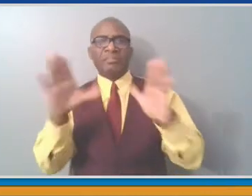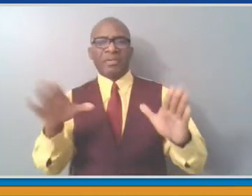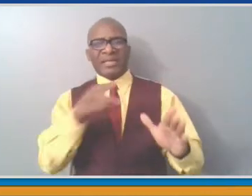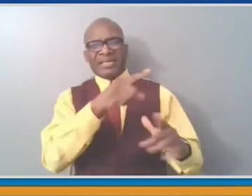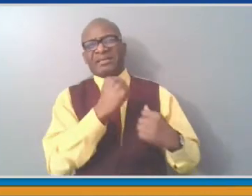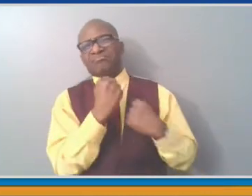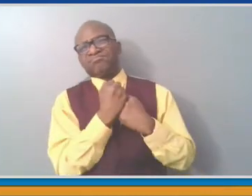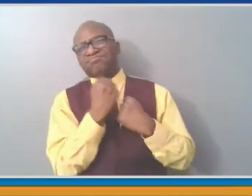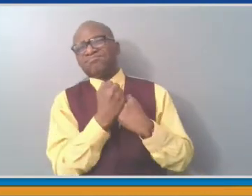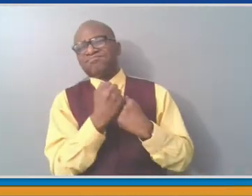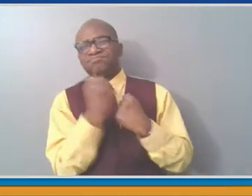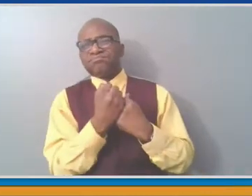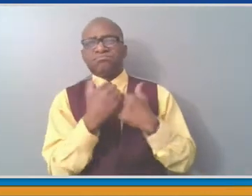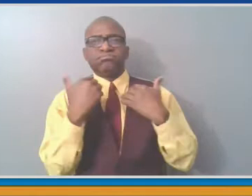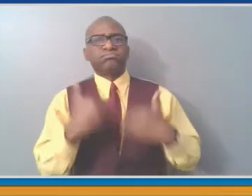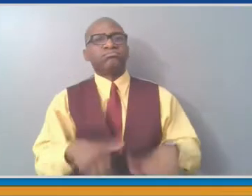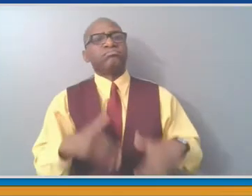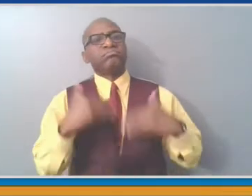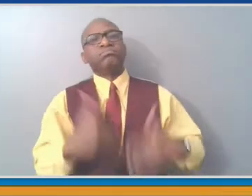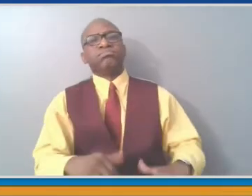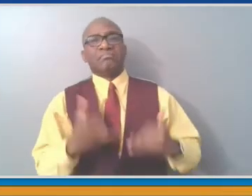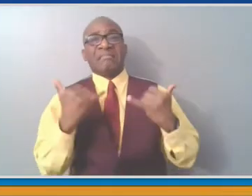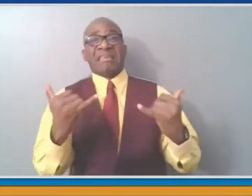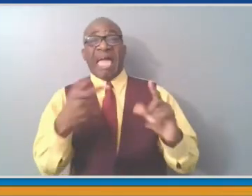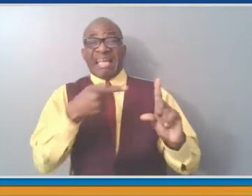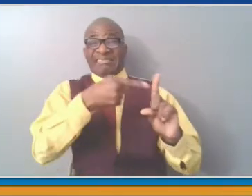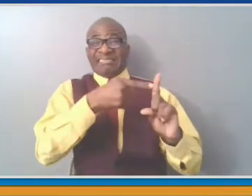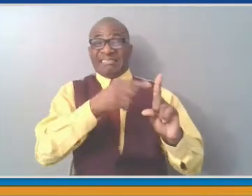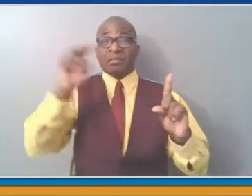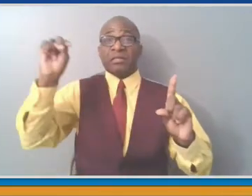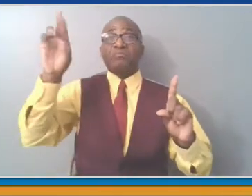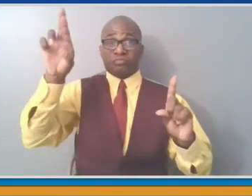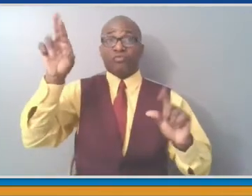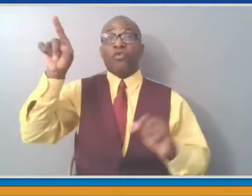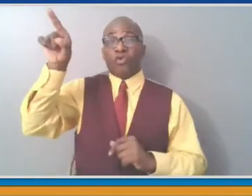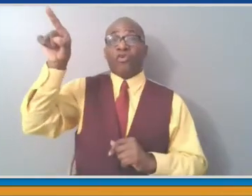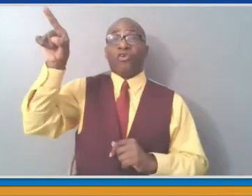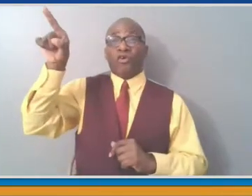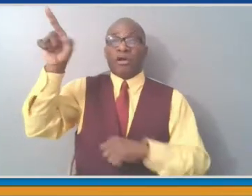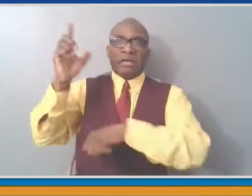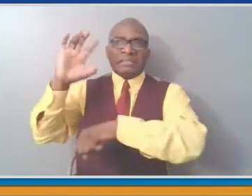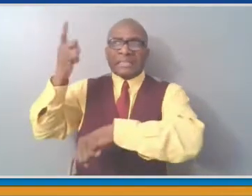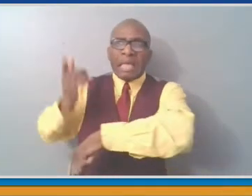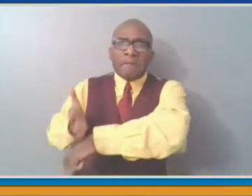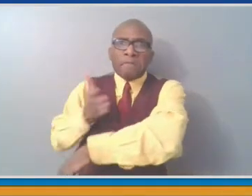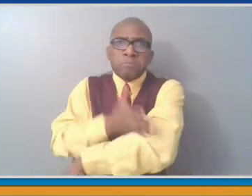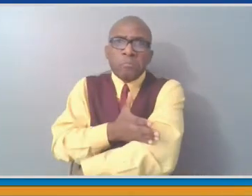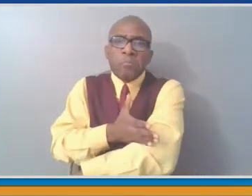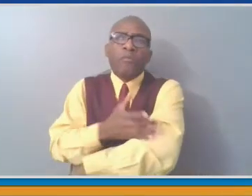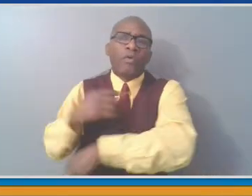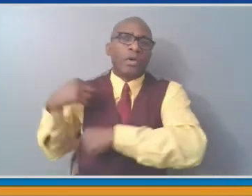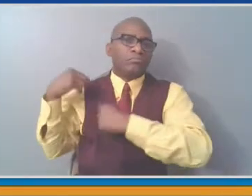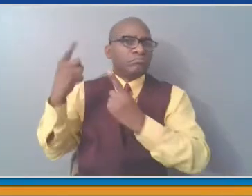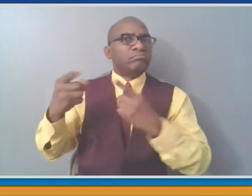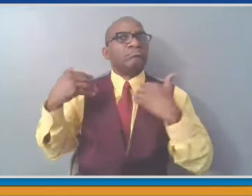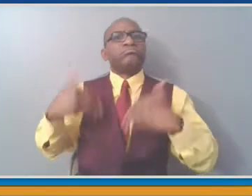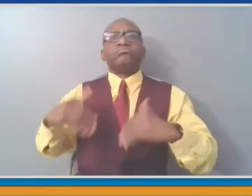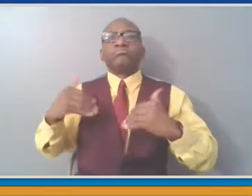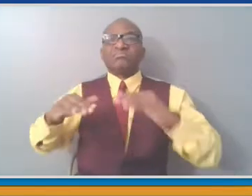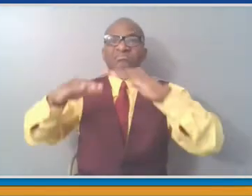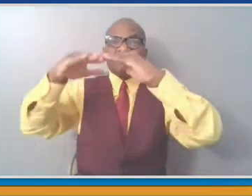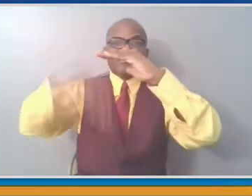since the beginning of the year. We are down to fewer than 400 active cases. Of course, that is too many,